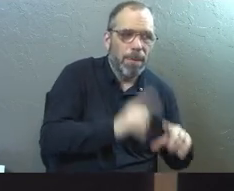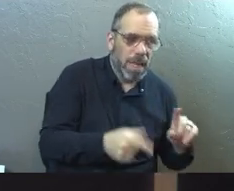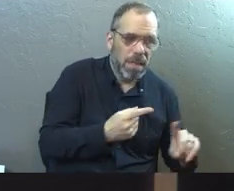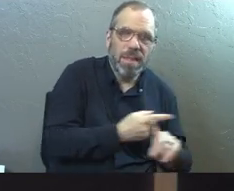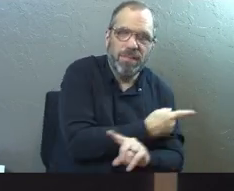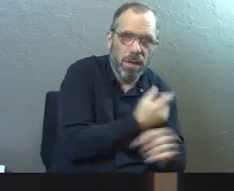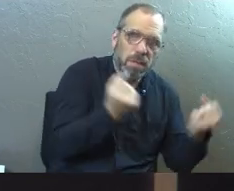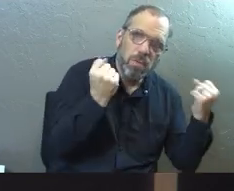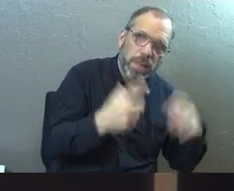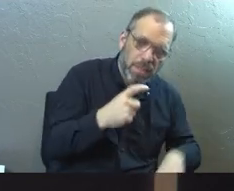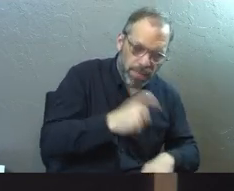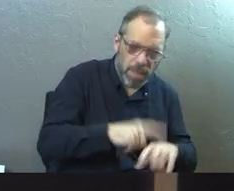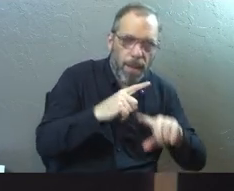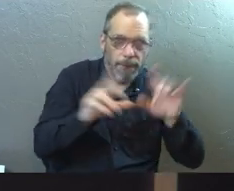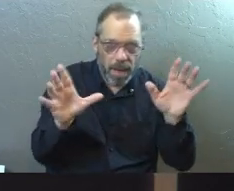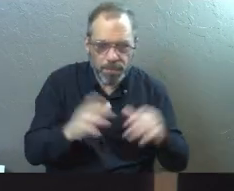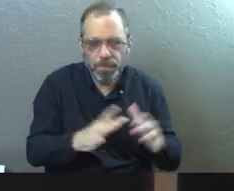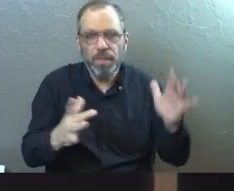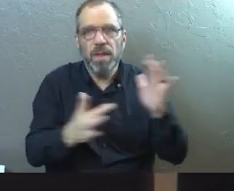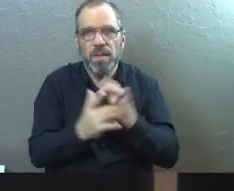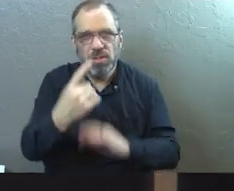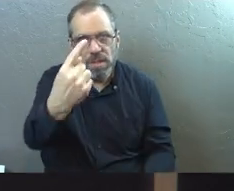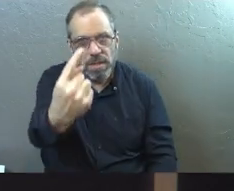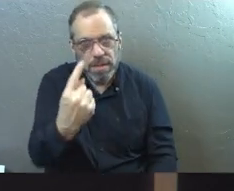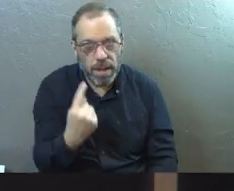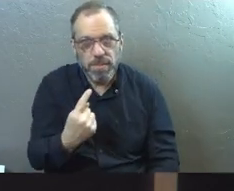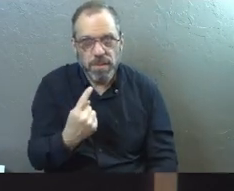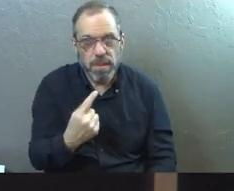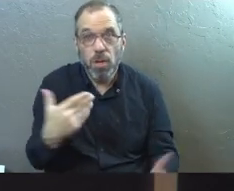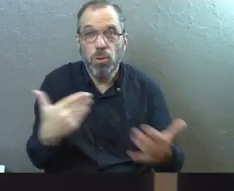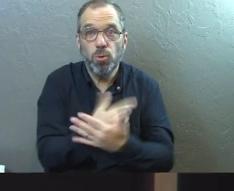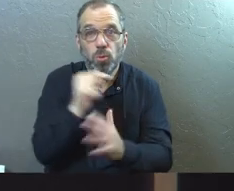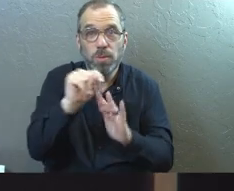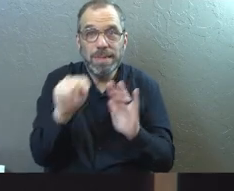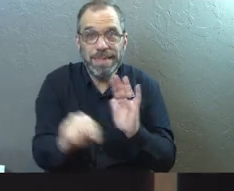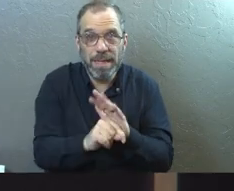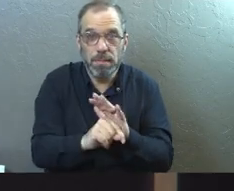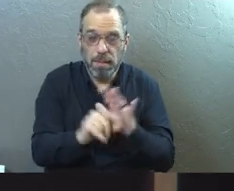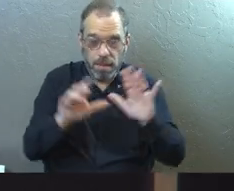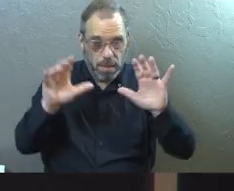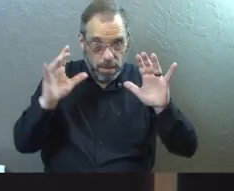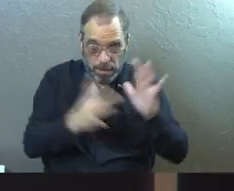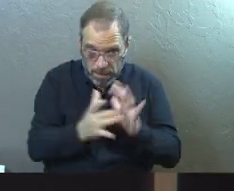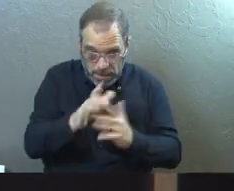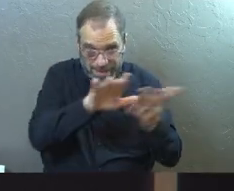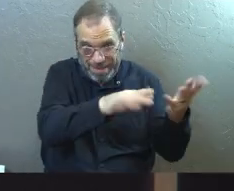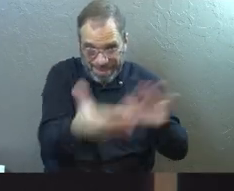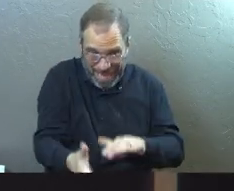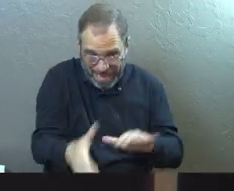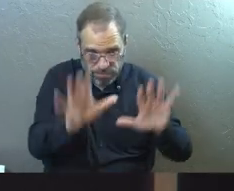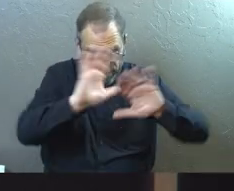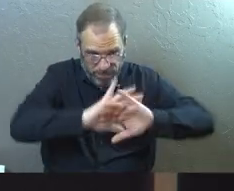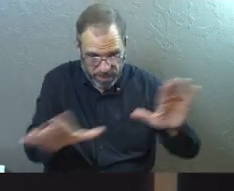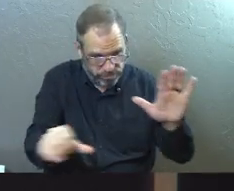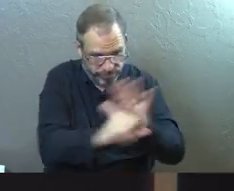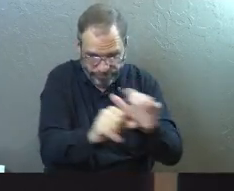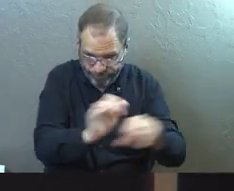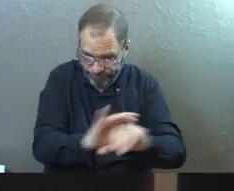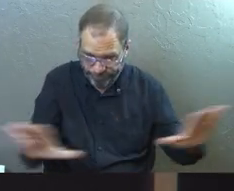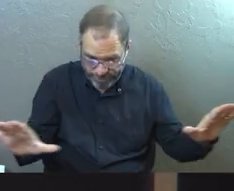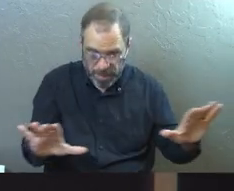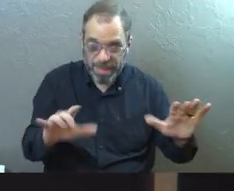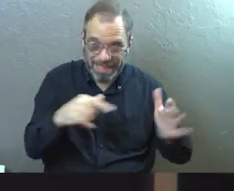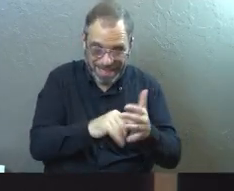veered off so much. Then Jesus comes in in the New Testament, right? And after Jesus dies on the cross it's no longer